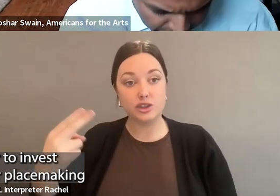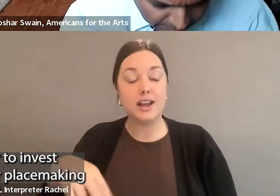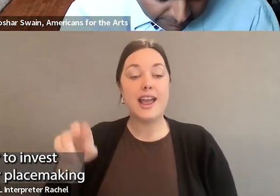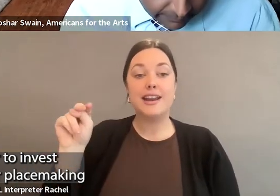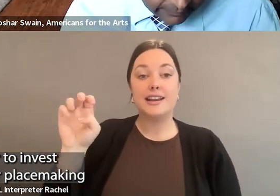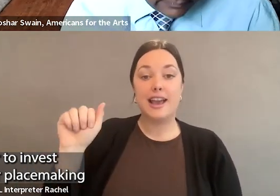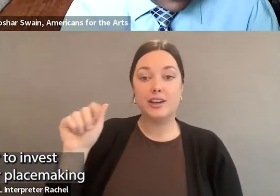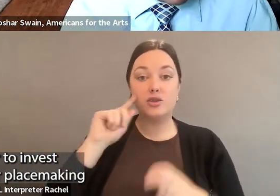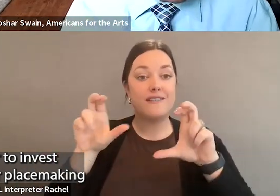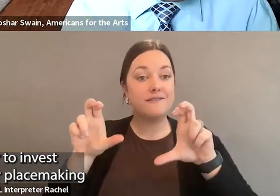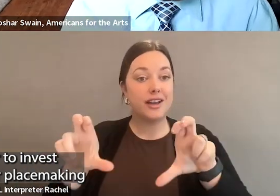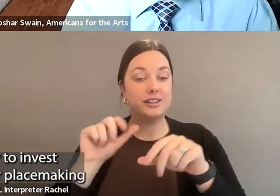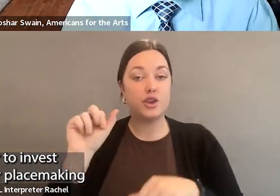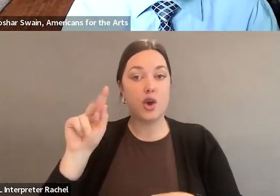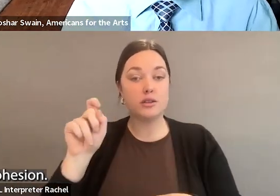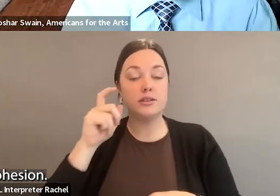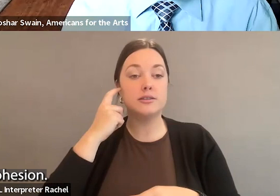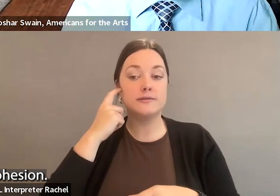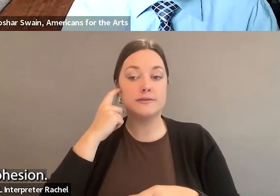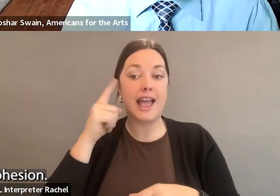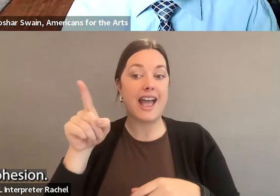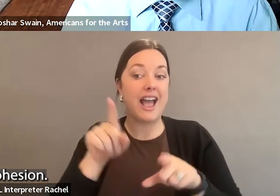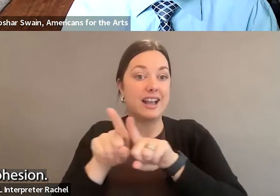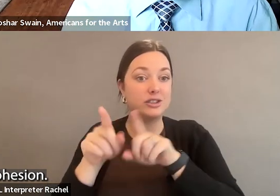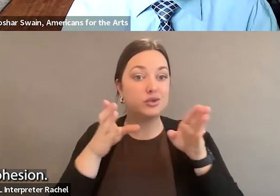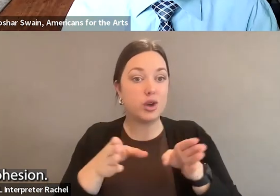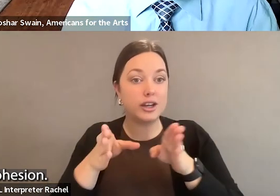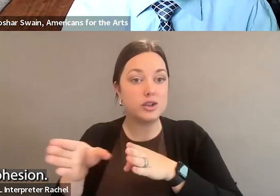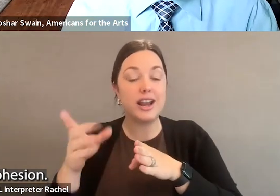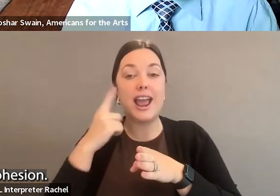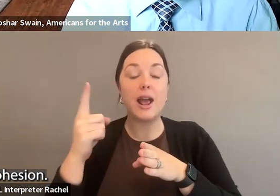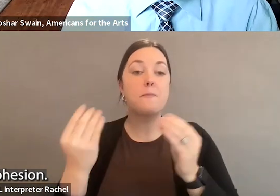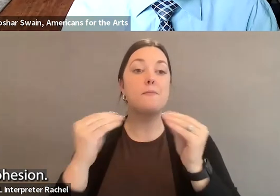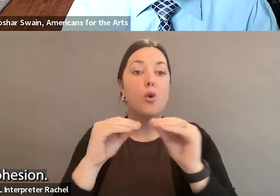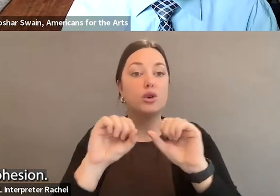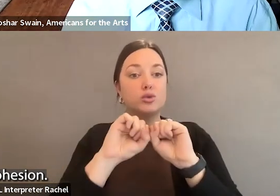arts as a strategy for placemaking and further social cohesion?